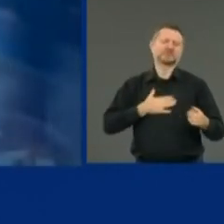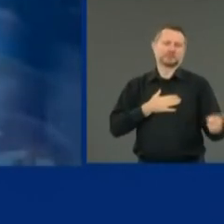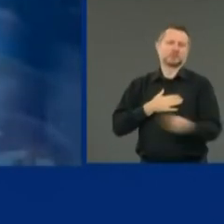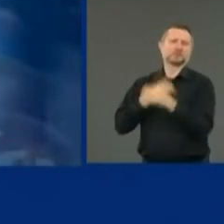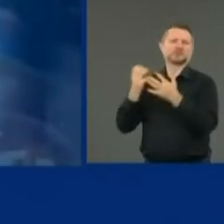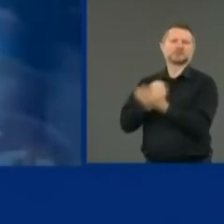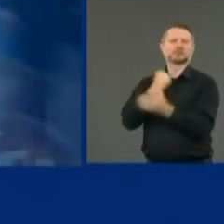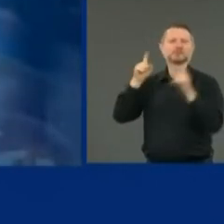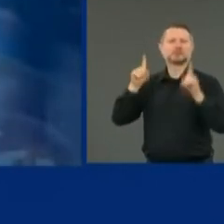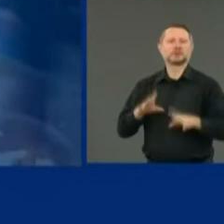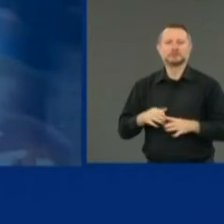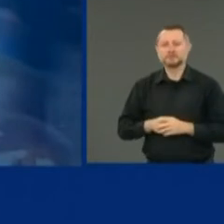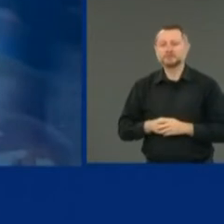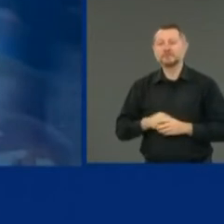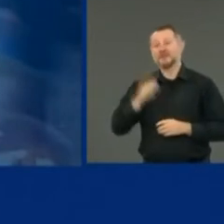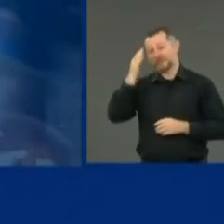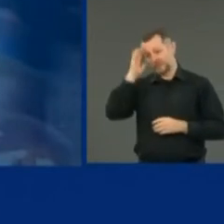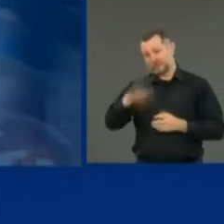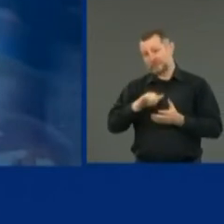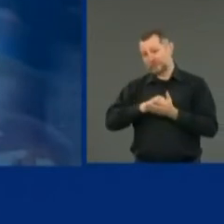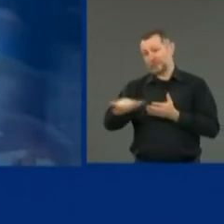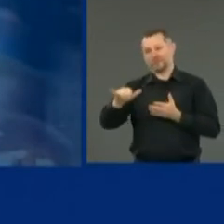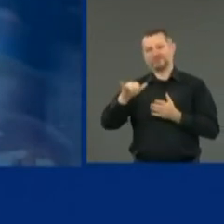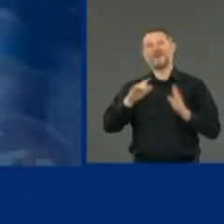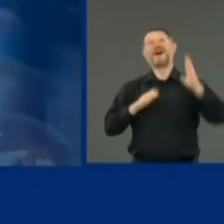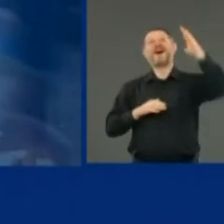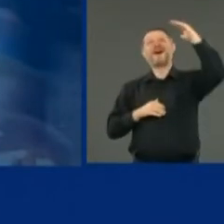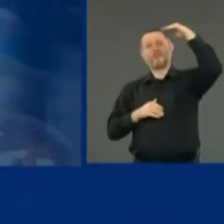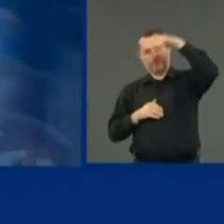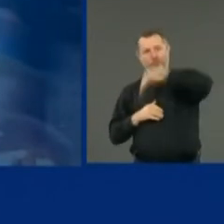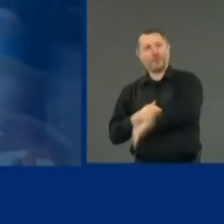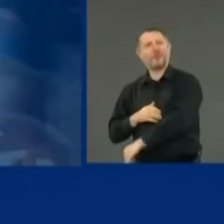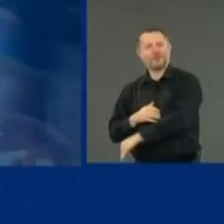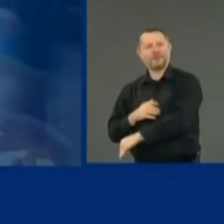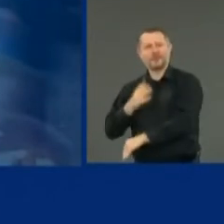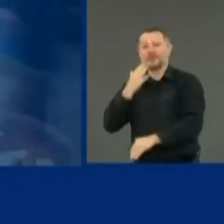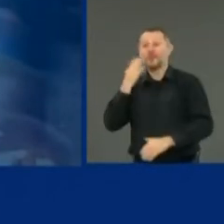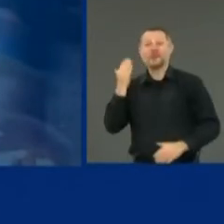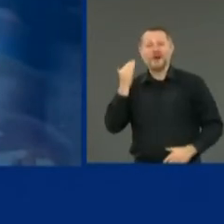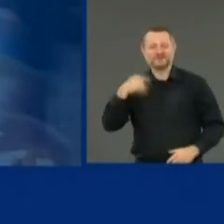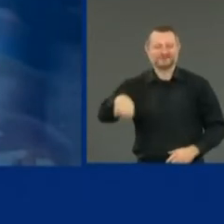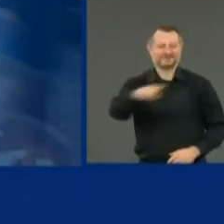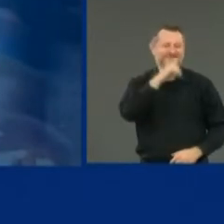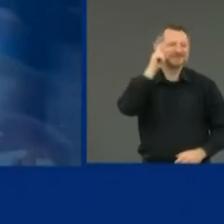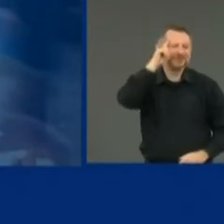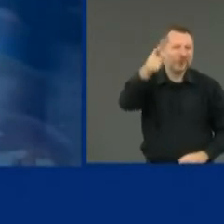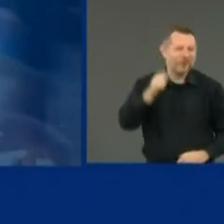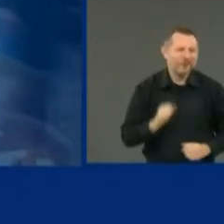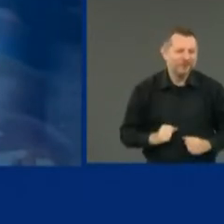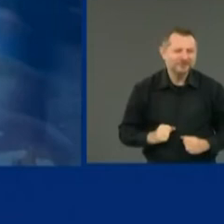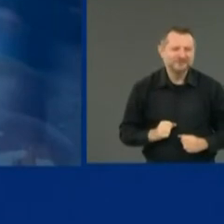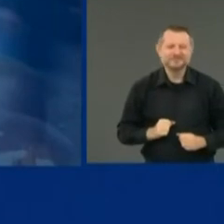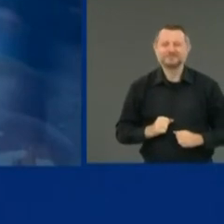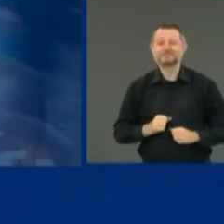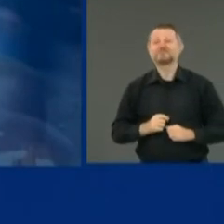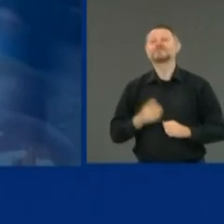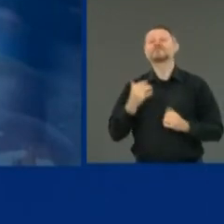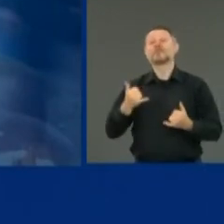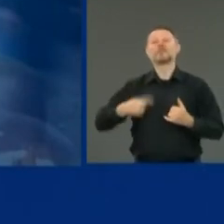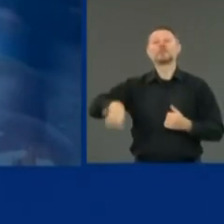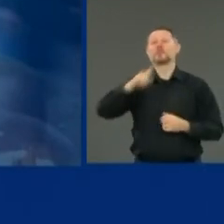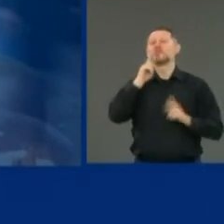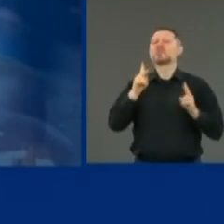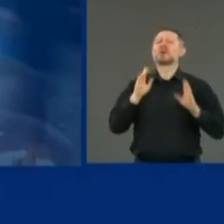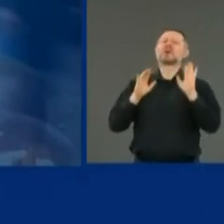But New Yorkers have bent the curve by being smart. And there are always voices out there who say, everything's fine.